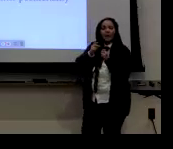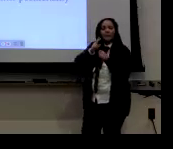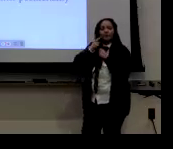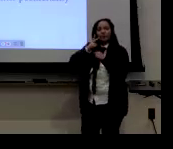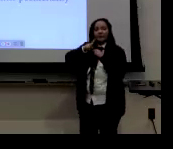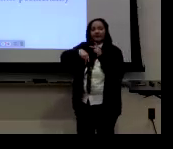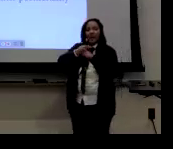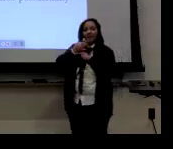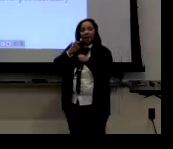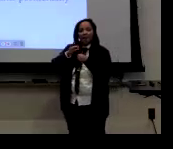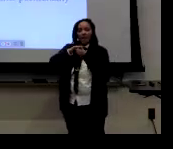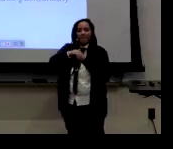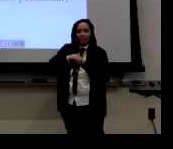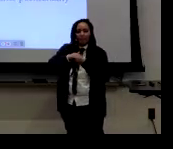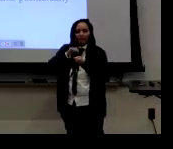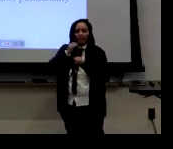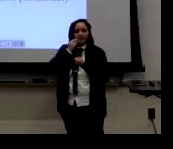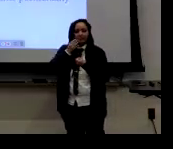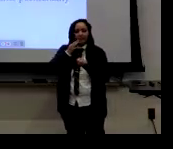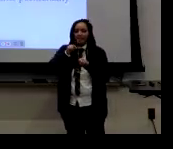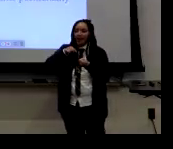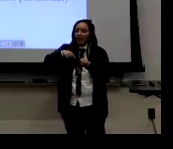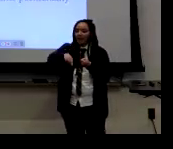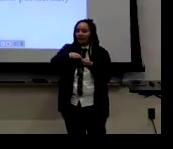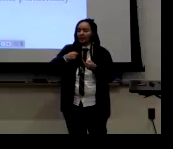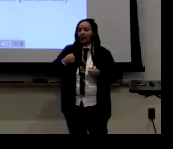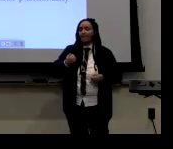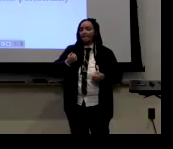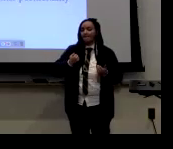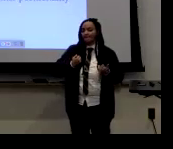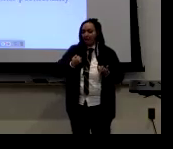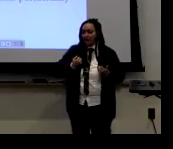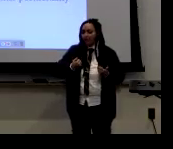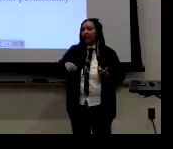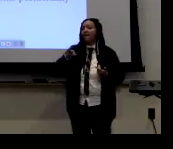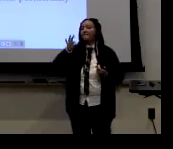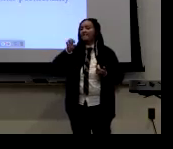When Crenshaw identified two types of oppressions.